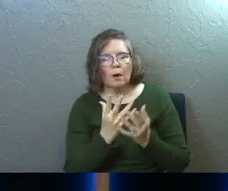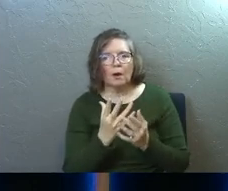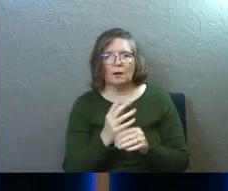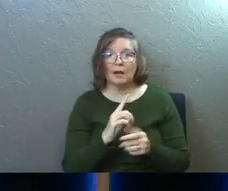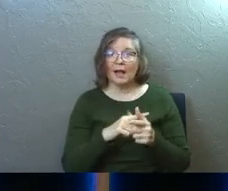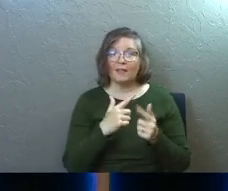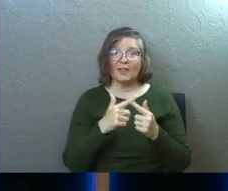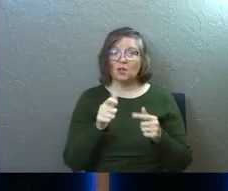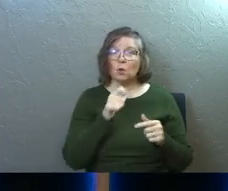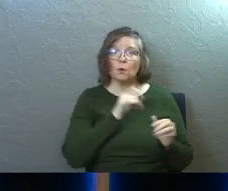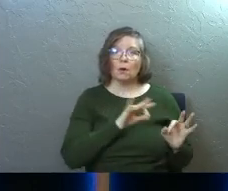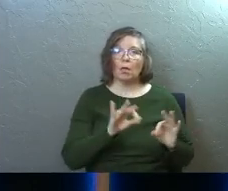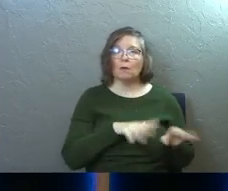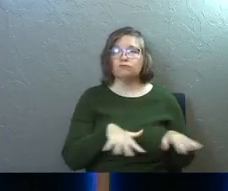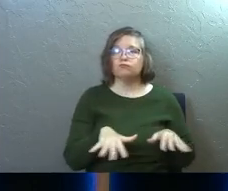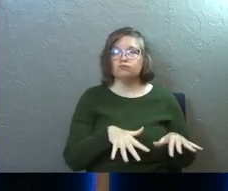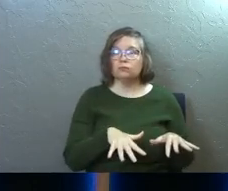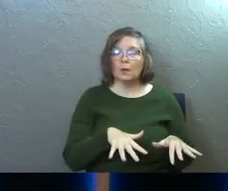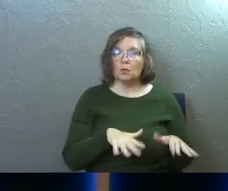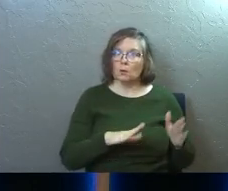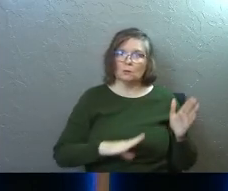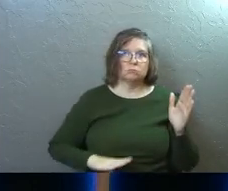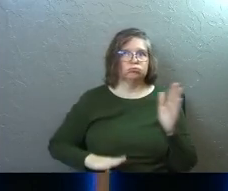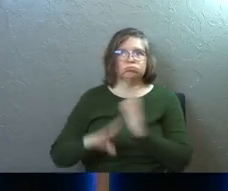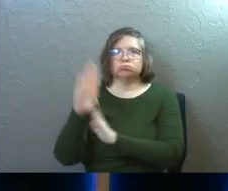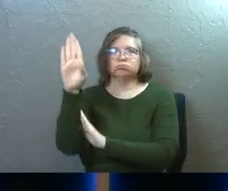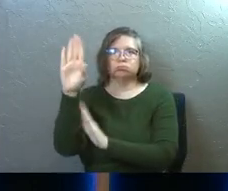coast anymore. And if you could do that with God,